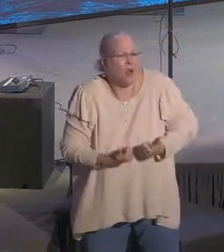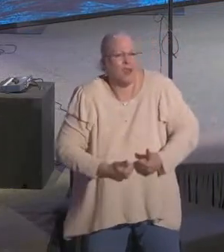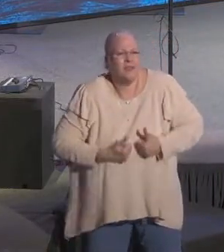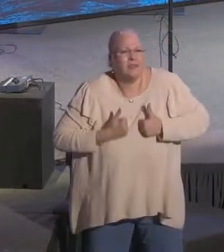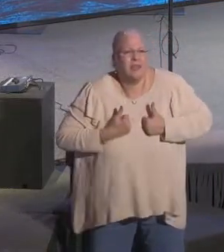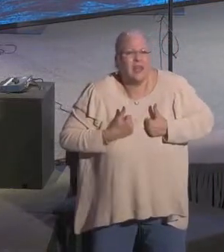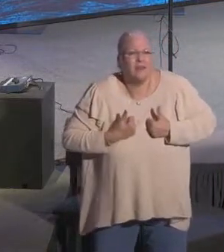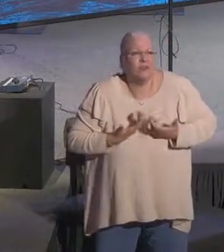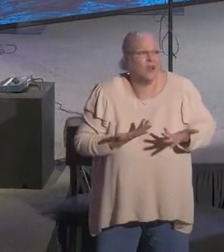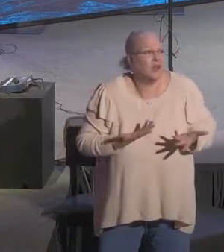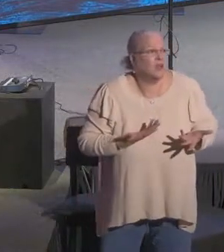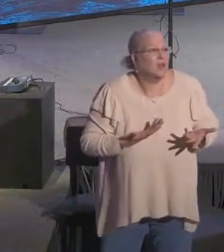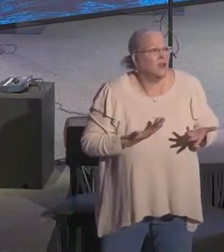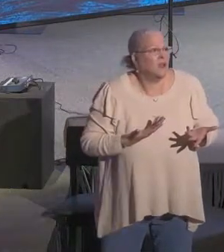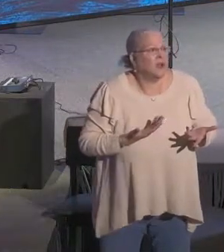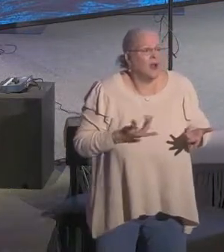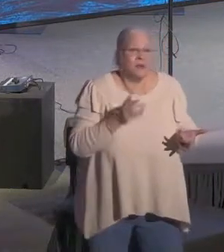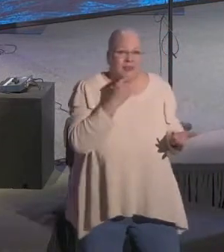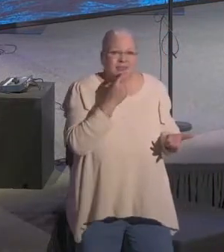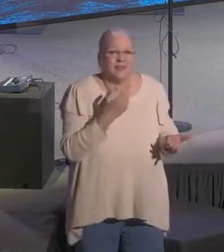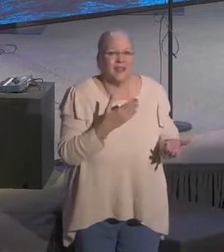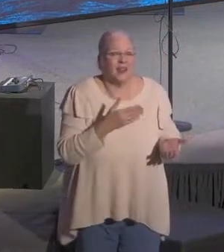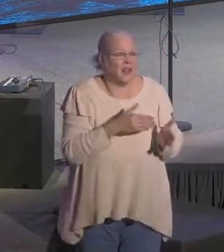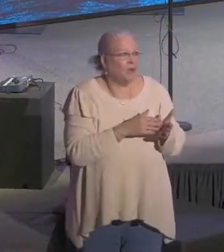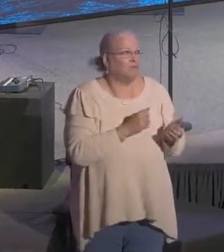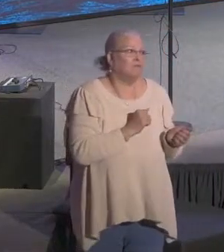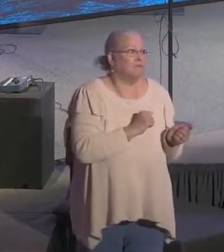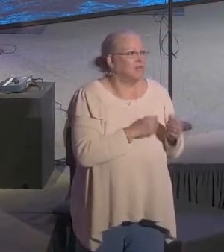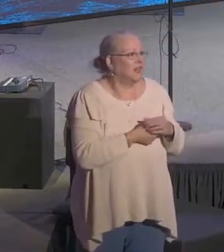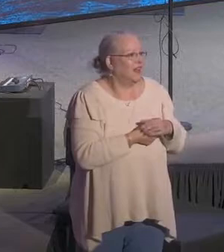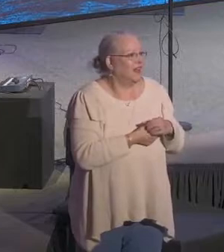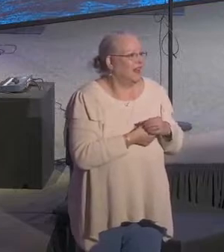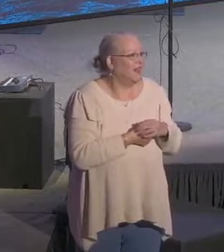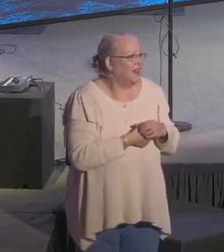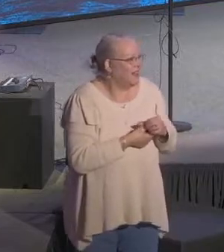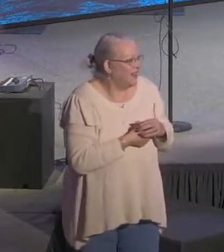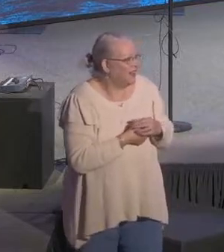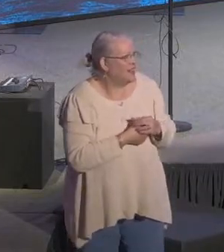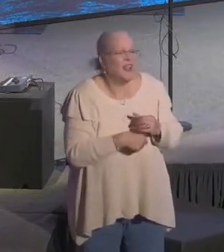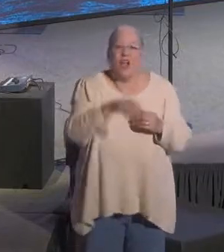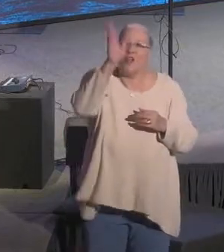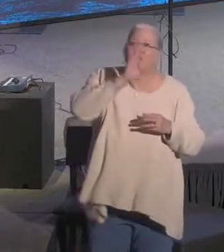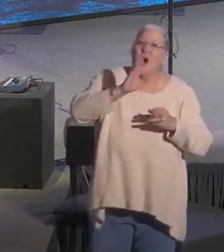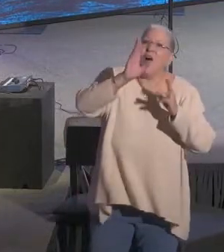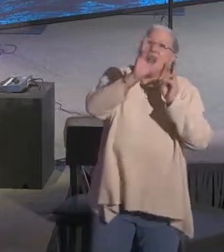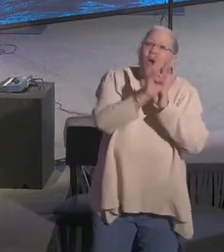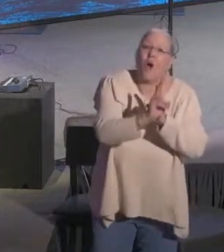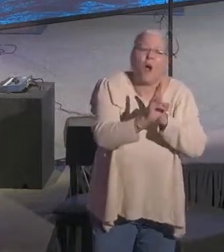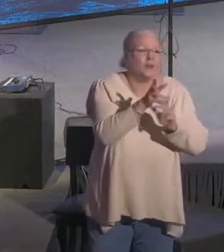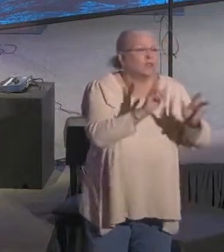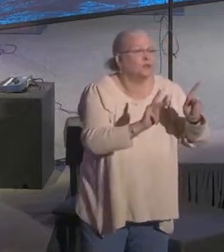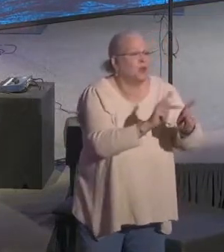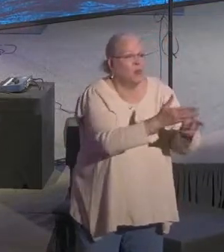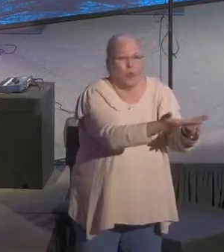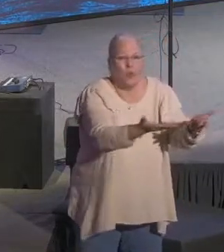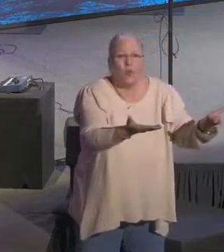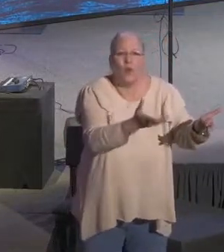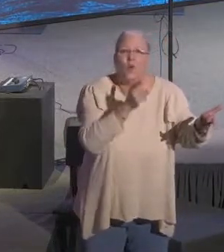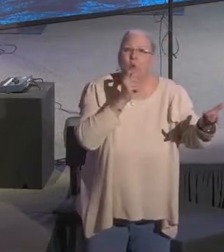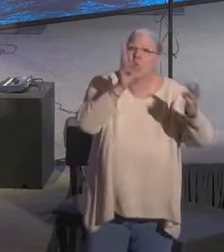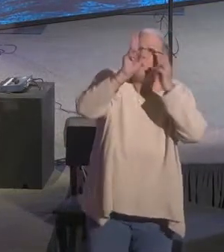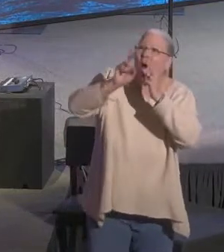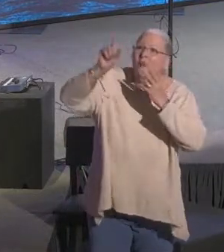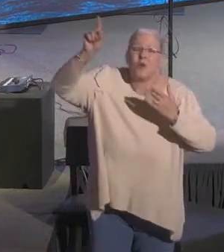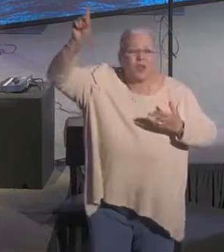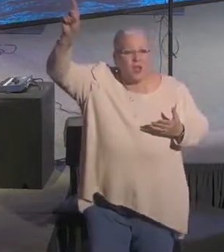I'm gonna say this one more time and then I'm gonna move on so we don't have a traffic jam after this service. God honors those who honor